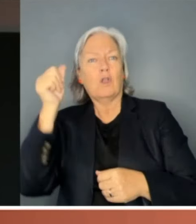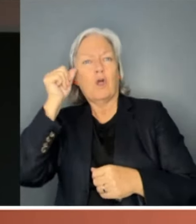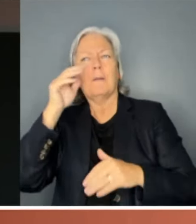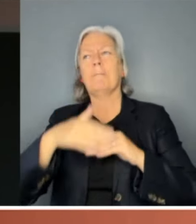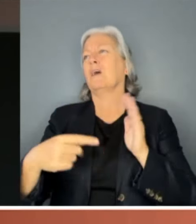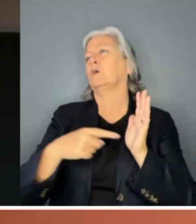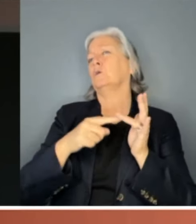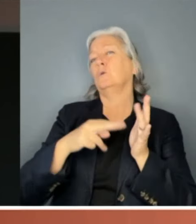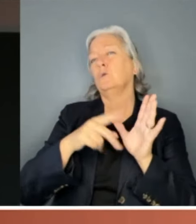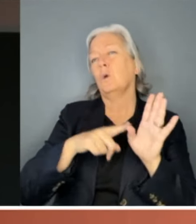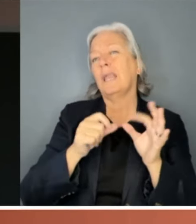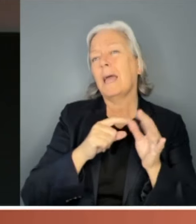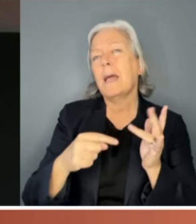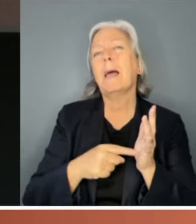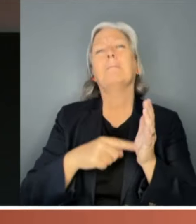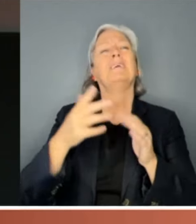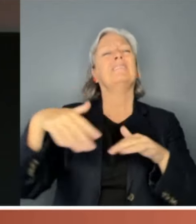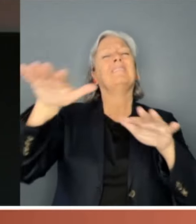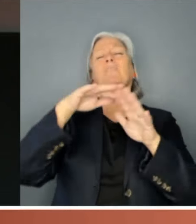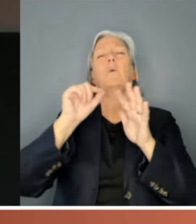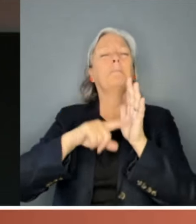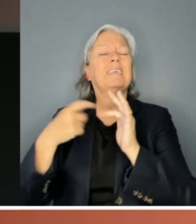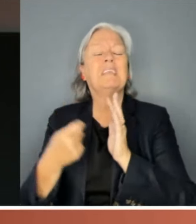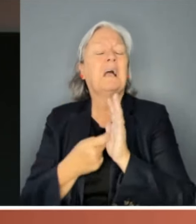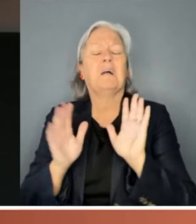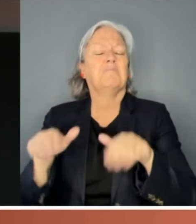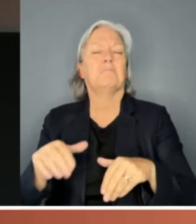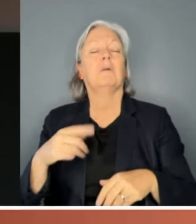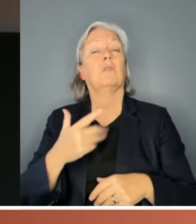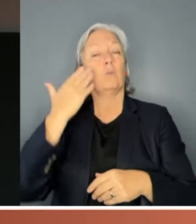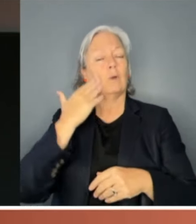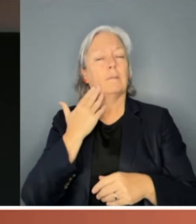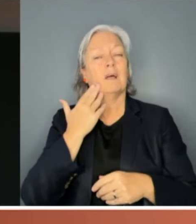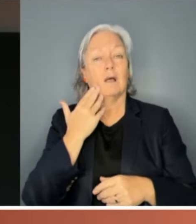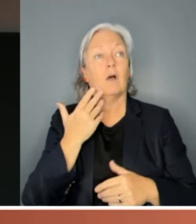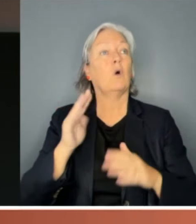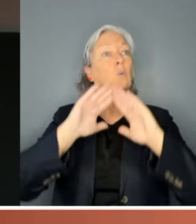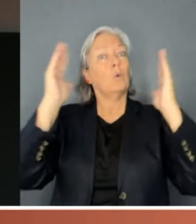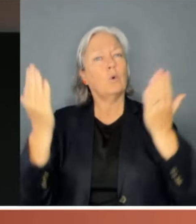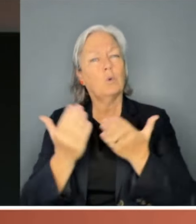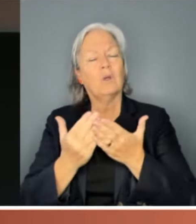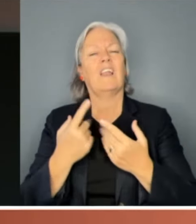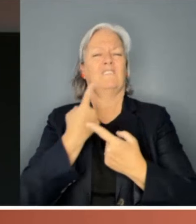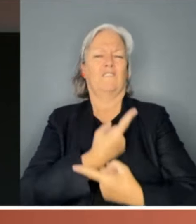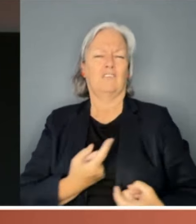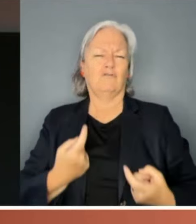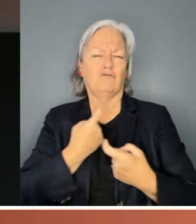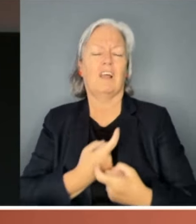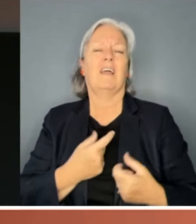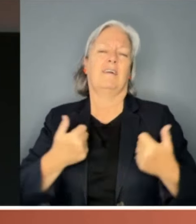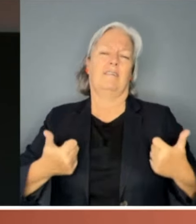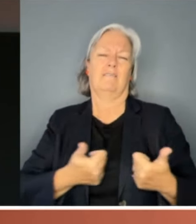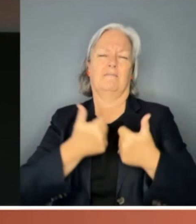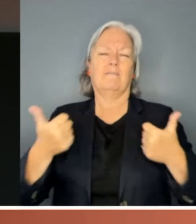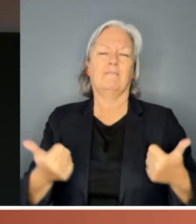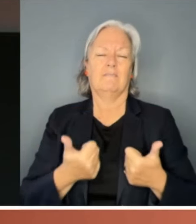even Peter Slipper for that matter, but because the women over the world over are frustrated and tired of fending